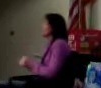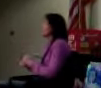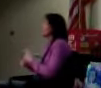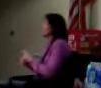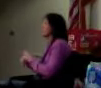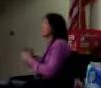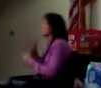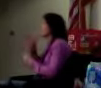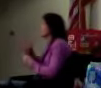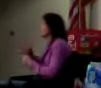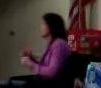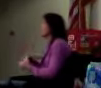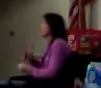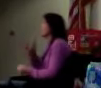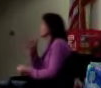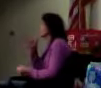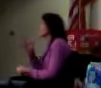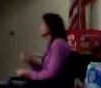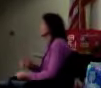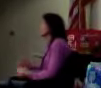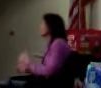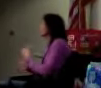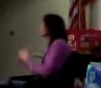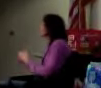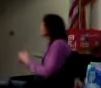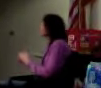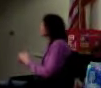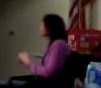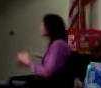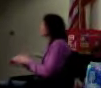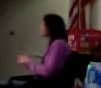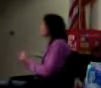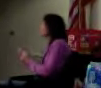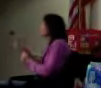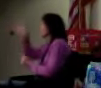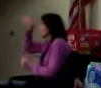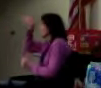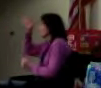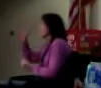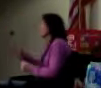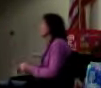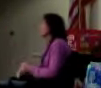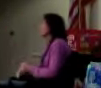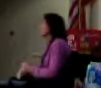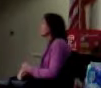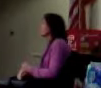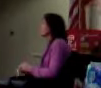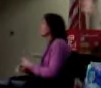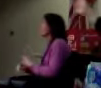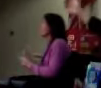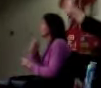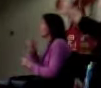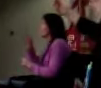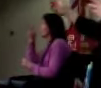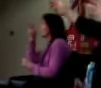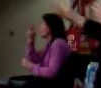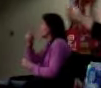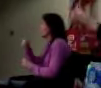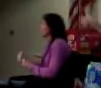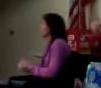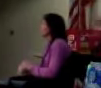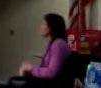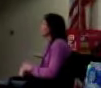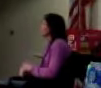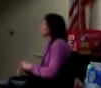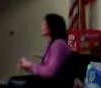tend to do with grandmothers. They tend to do with moms. Some of them, in fact, do with dads. And I'm not saying it's like you're completely weird and you're a total outlier if you have